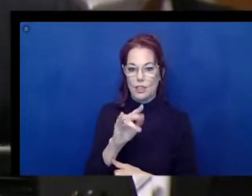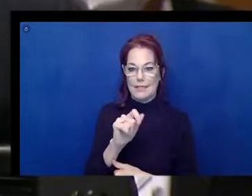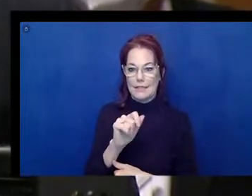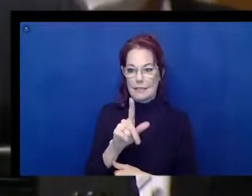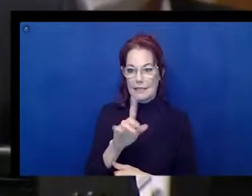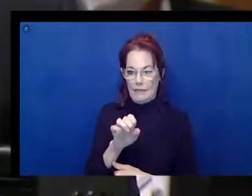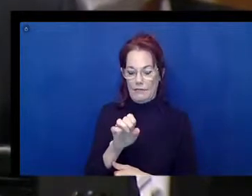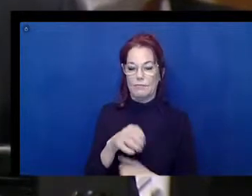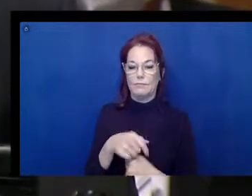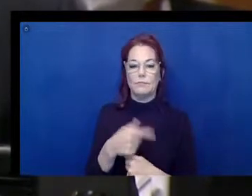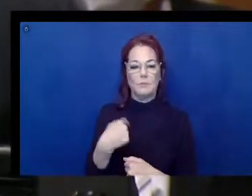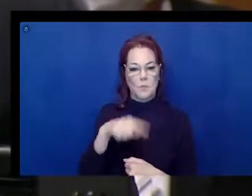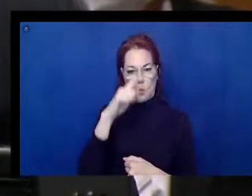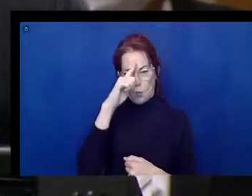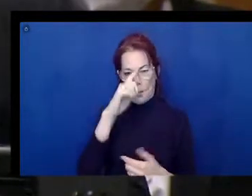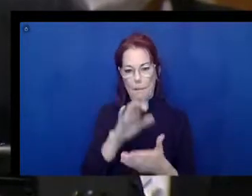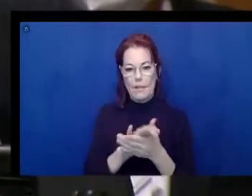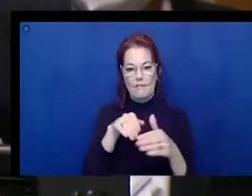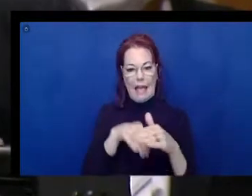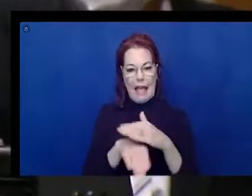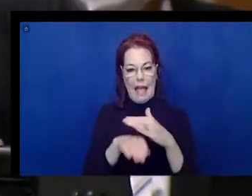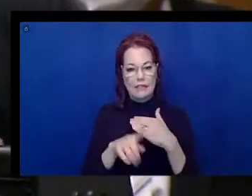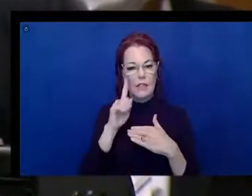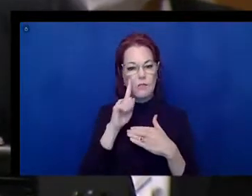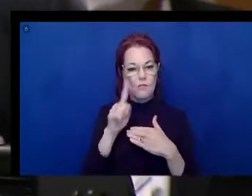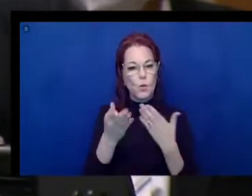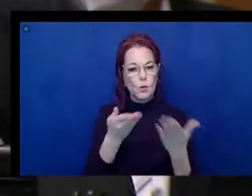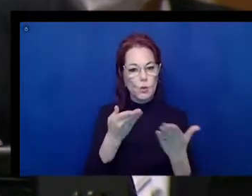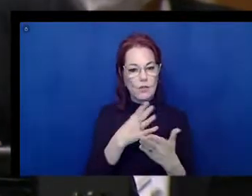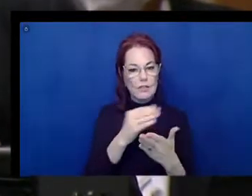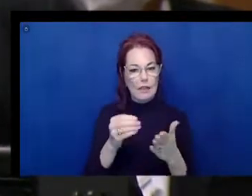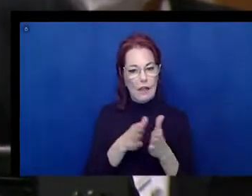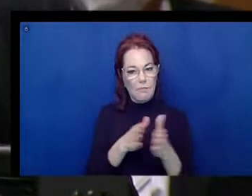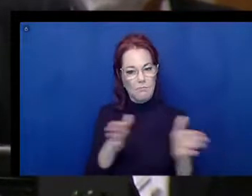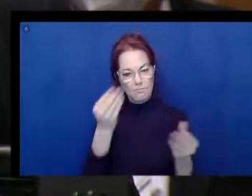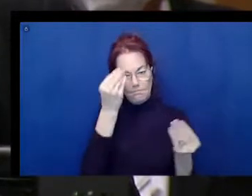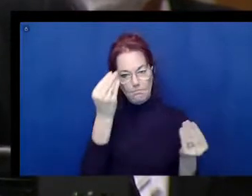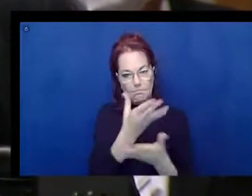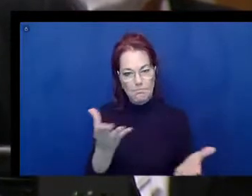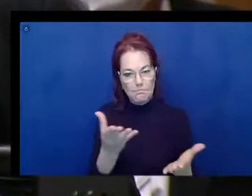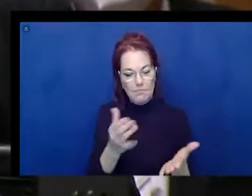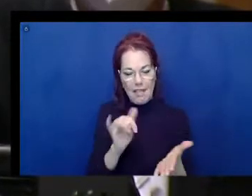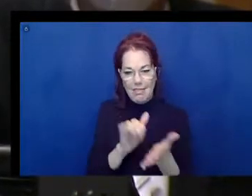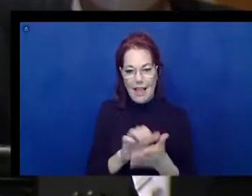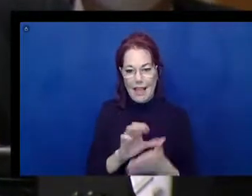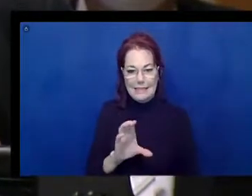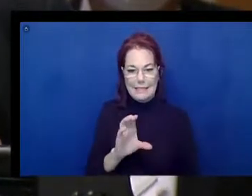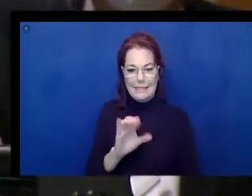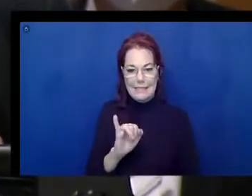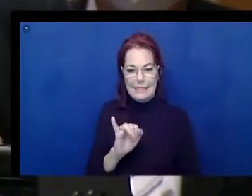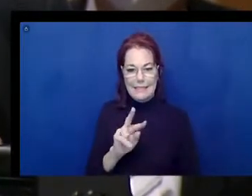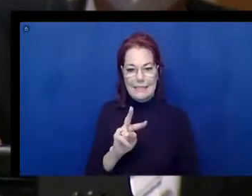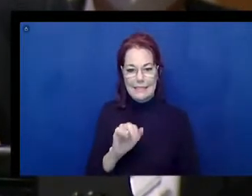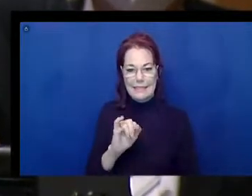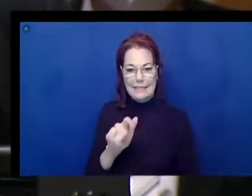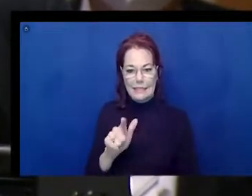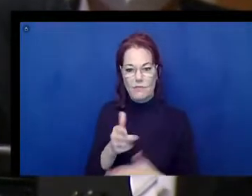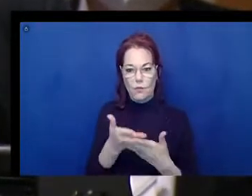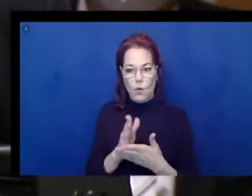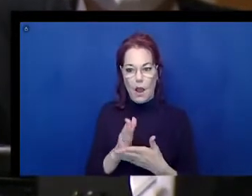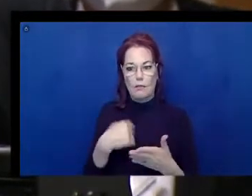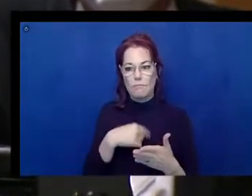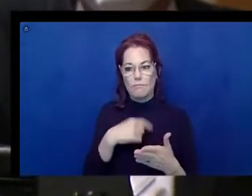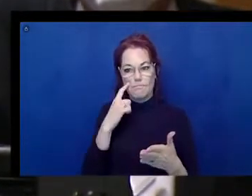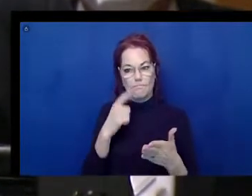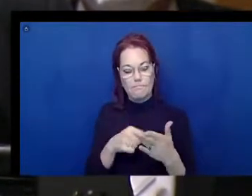public services and public information is a fundamental civil right. We recognize that ICT holds the hope for us to